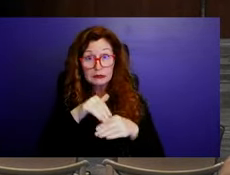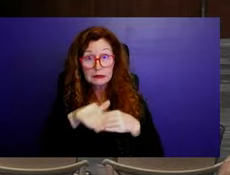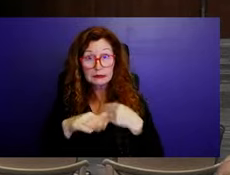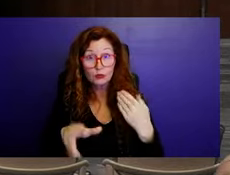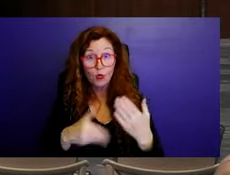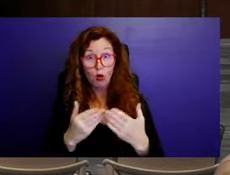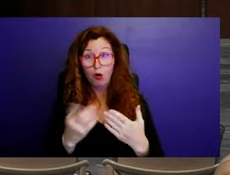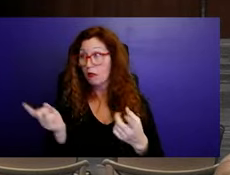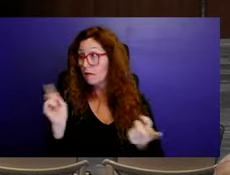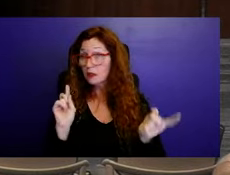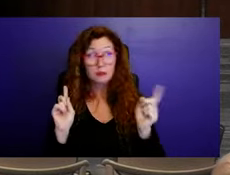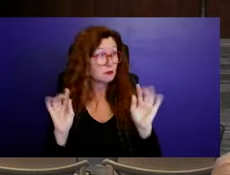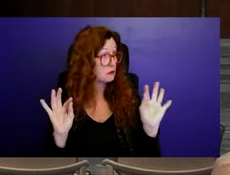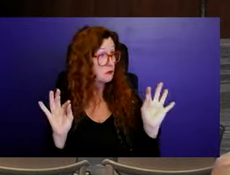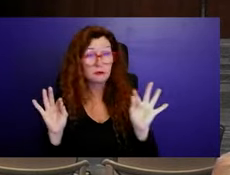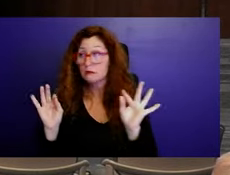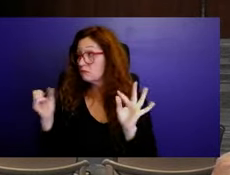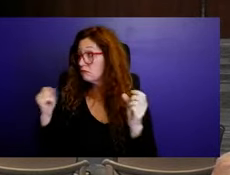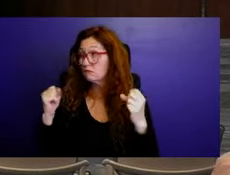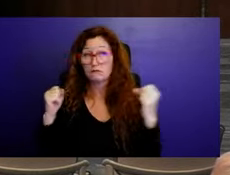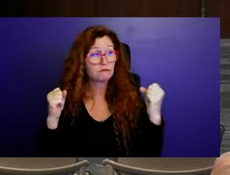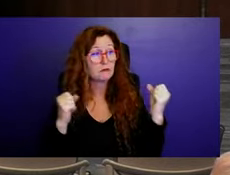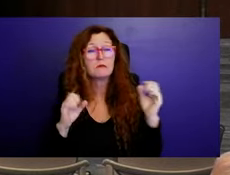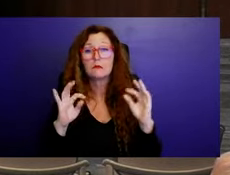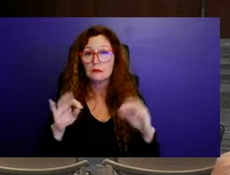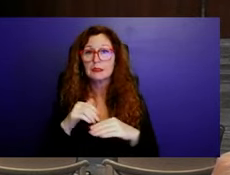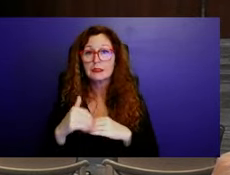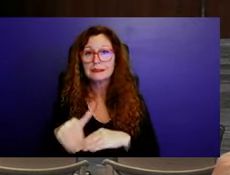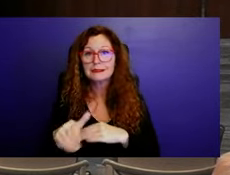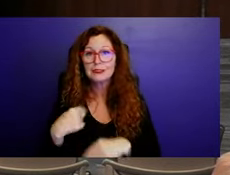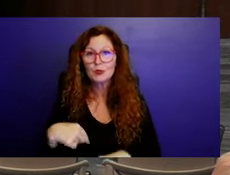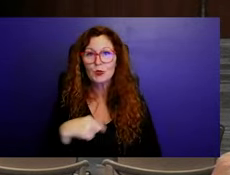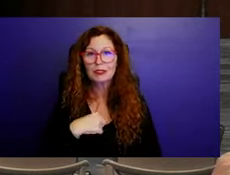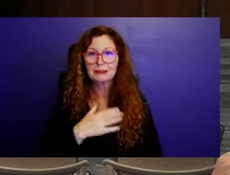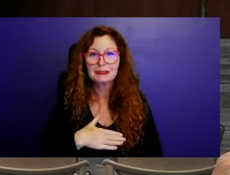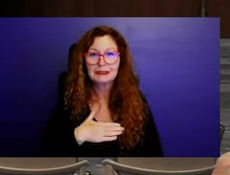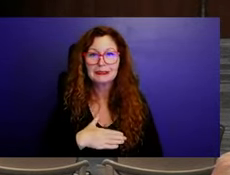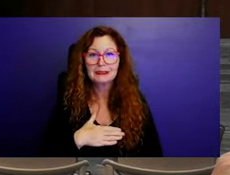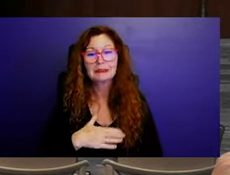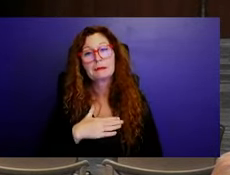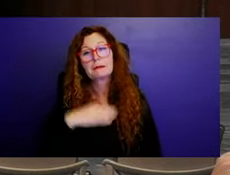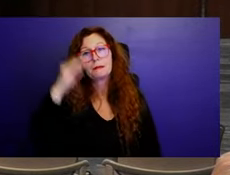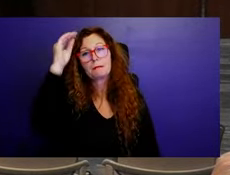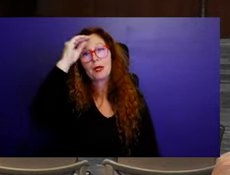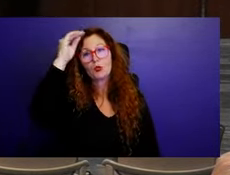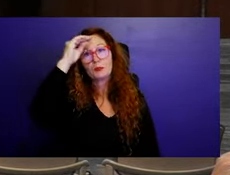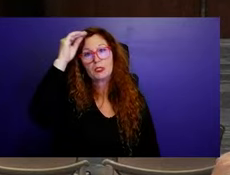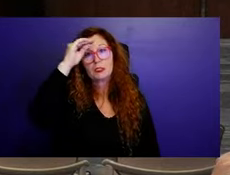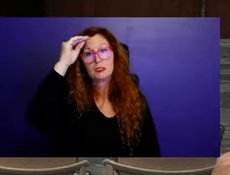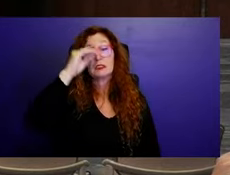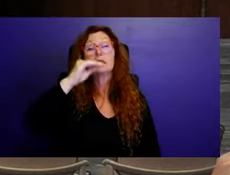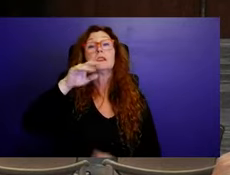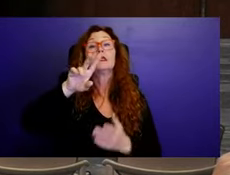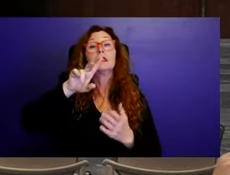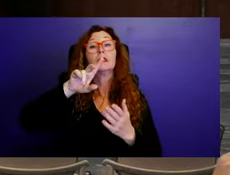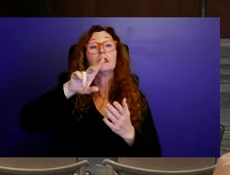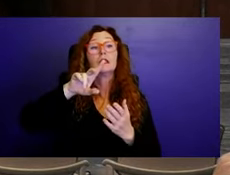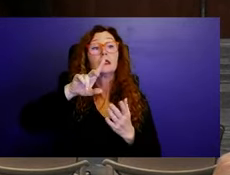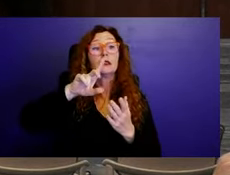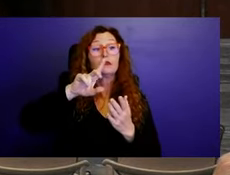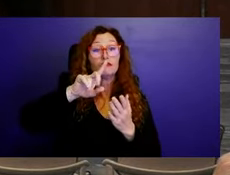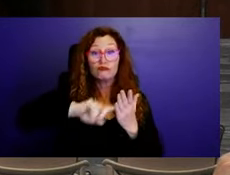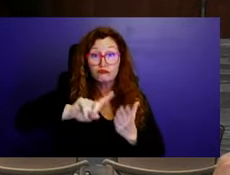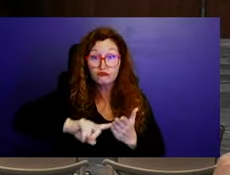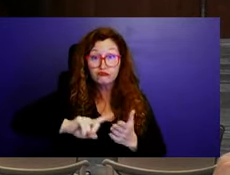but that's the position that I, that I take right now, that look at the A's and the X's for the feasibility.